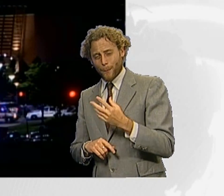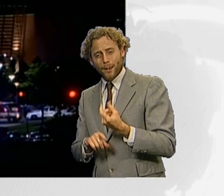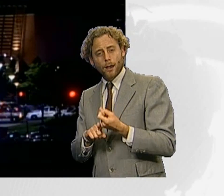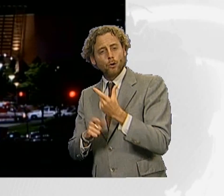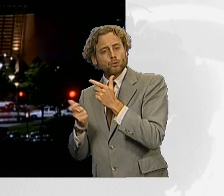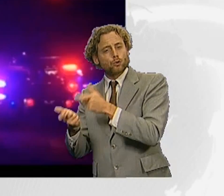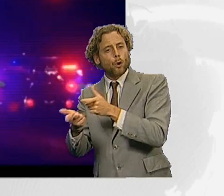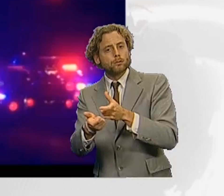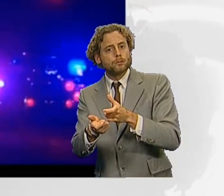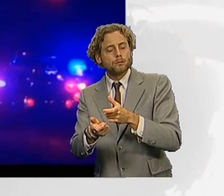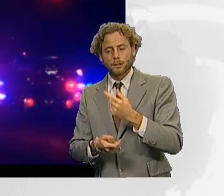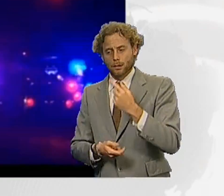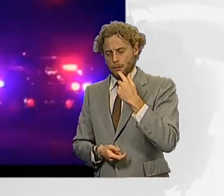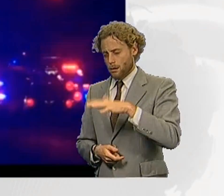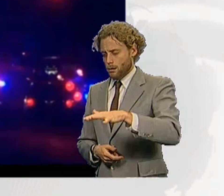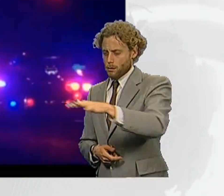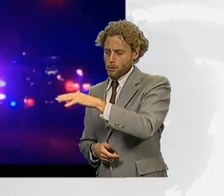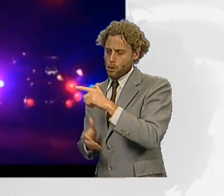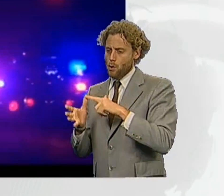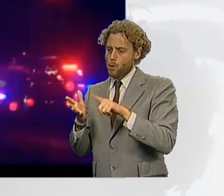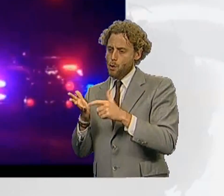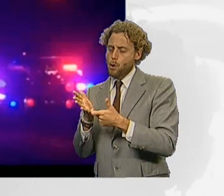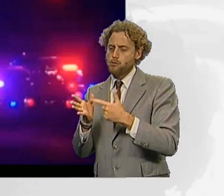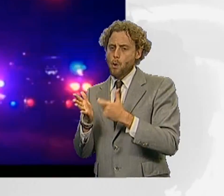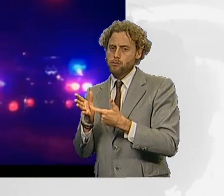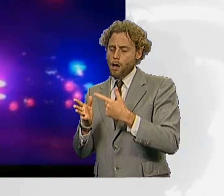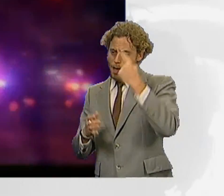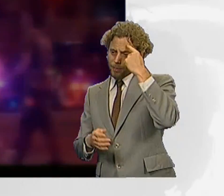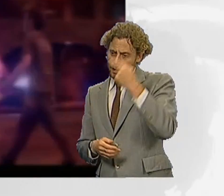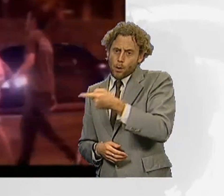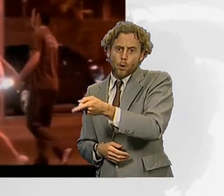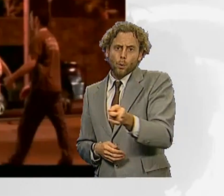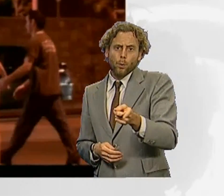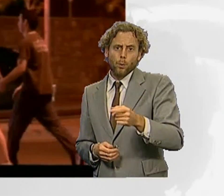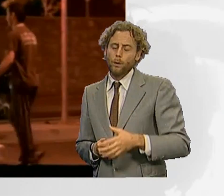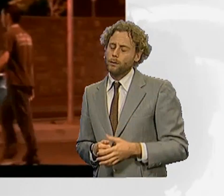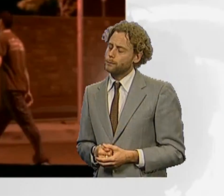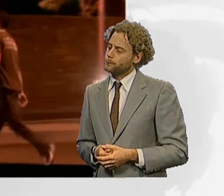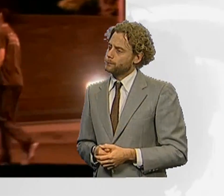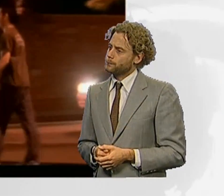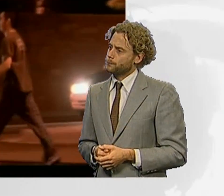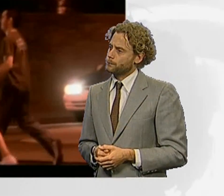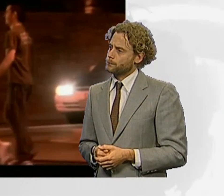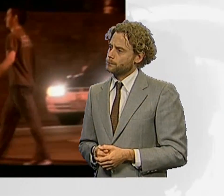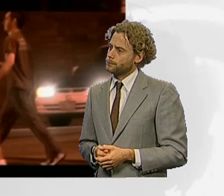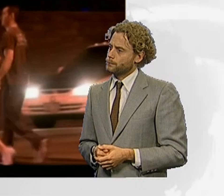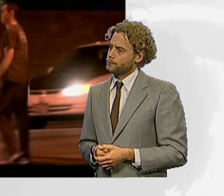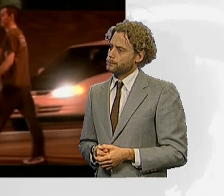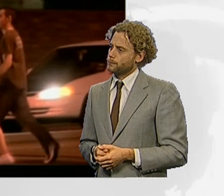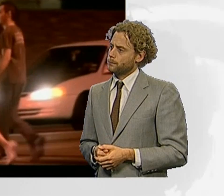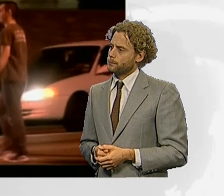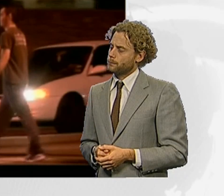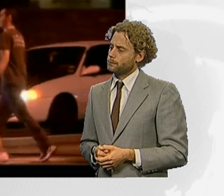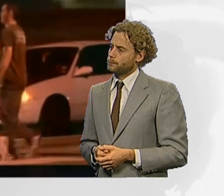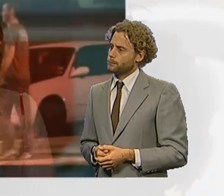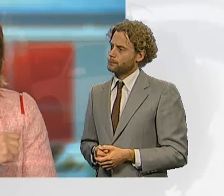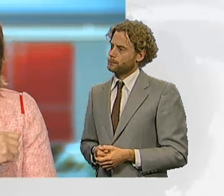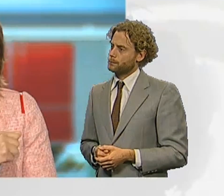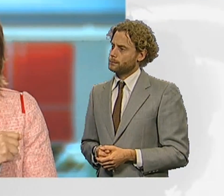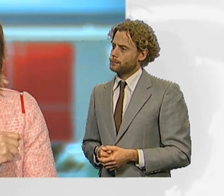The people of Aurora, he said, are in their thoughts and prayers. Zoe Conway, BBC News, Washington.